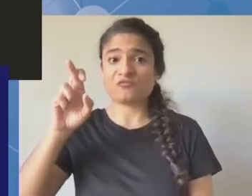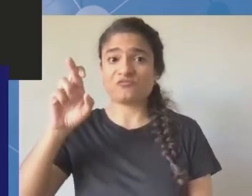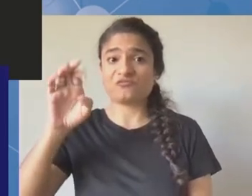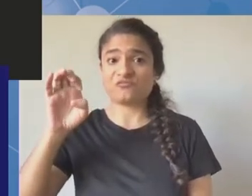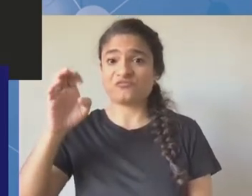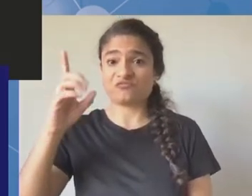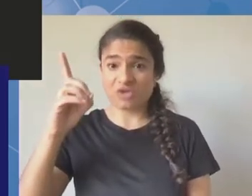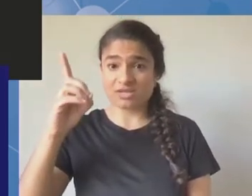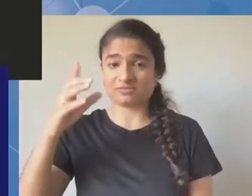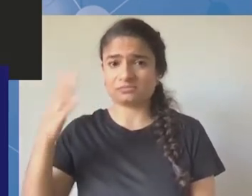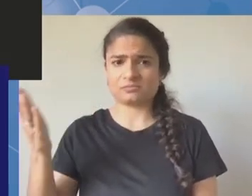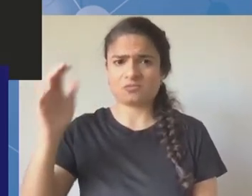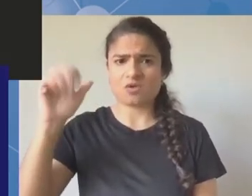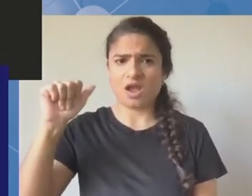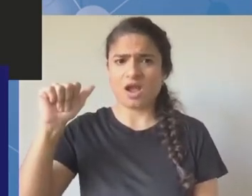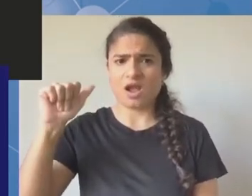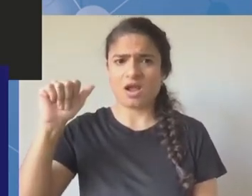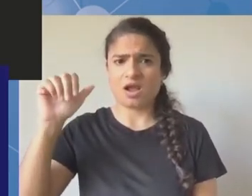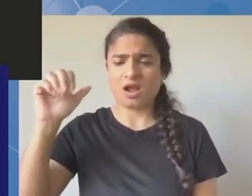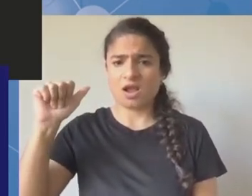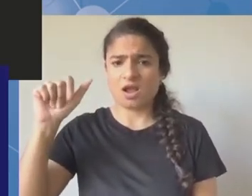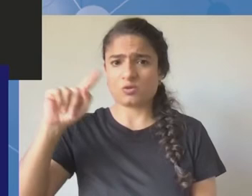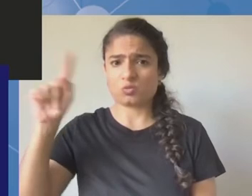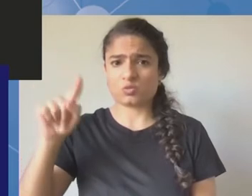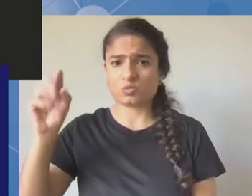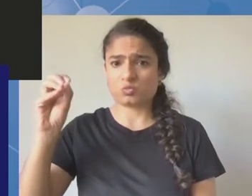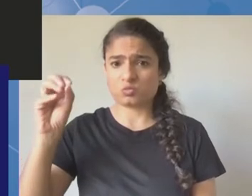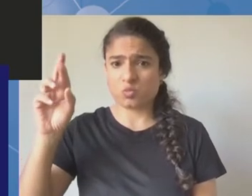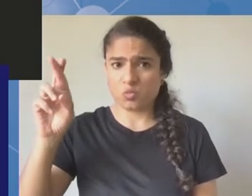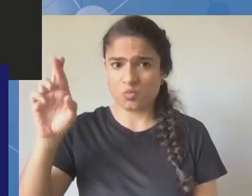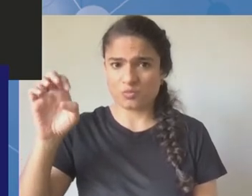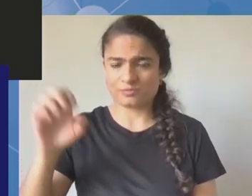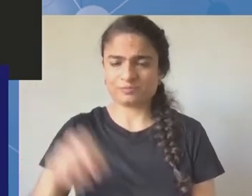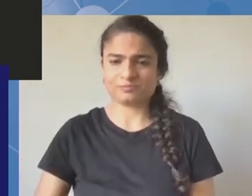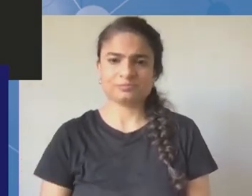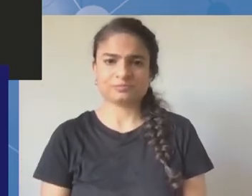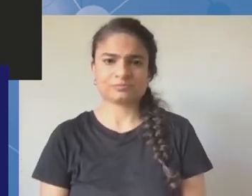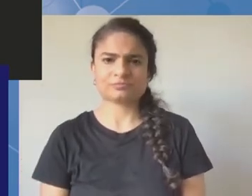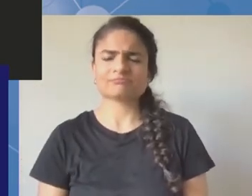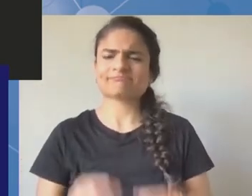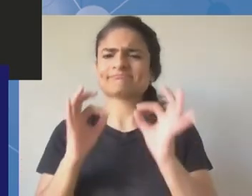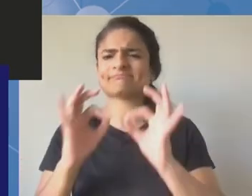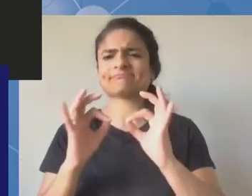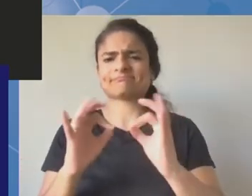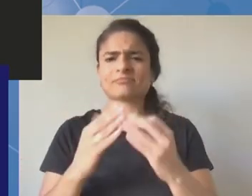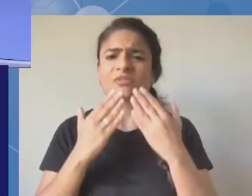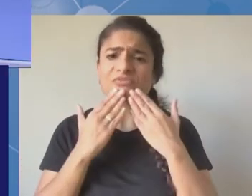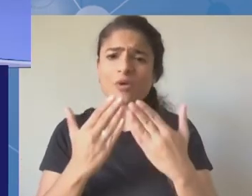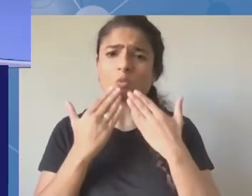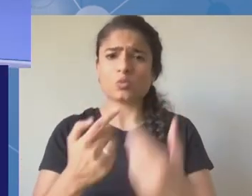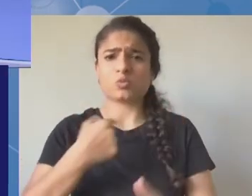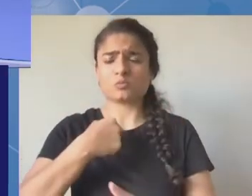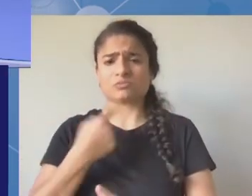am fred kodjo azori uh speaking from ghana i'm one of the igf youth ambassadors for 2021